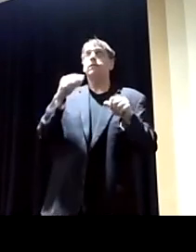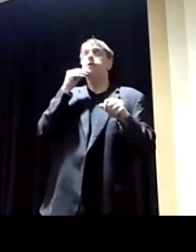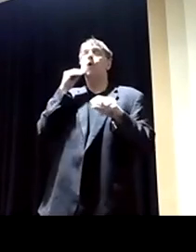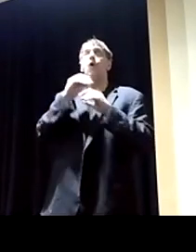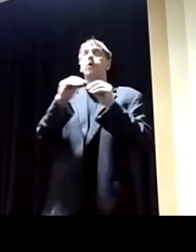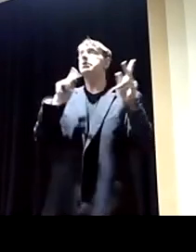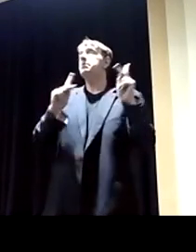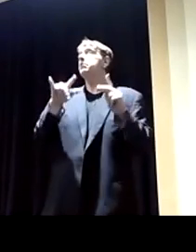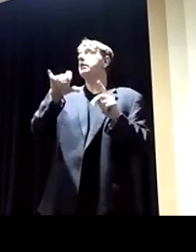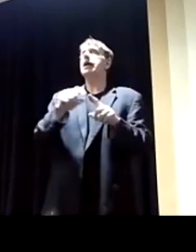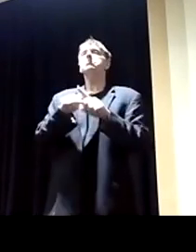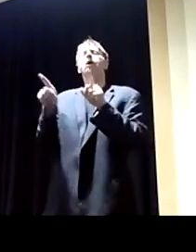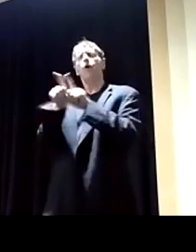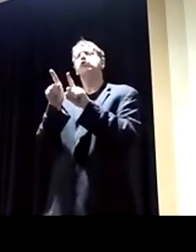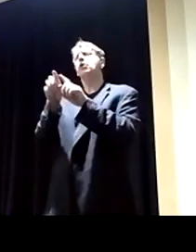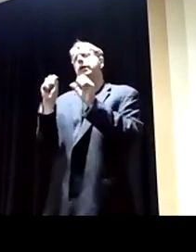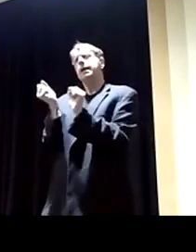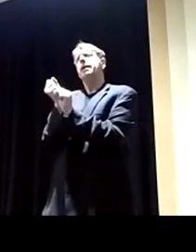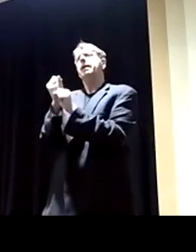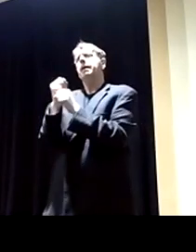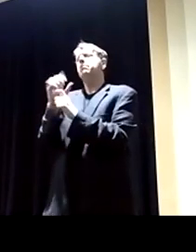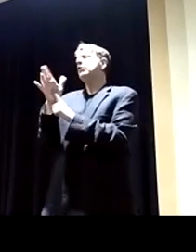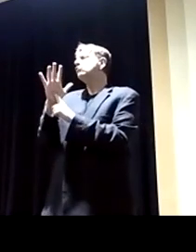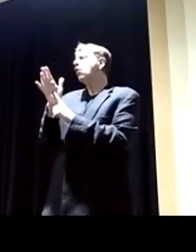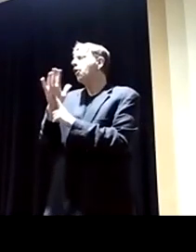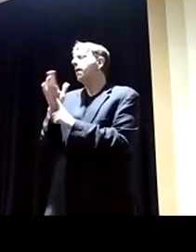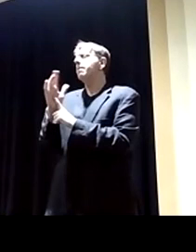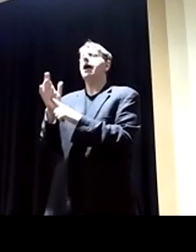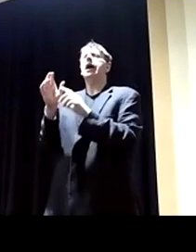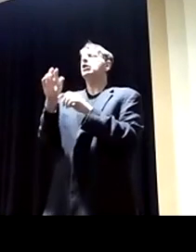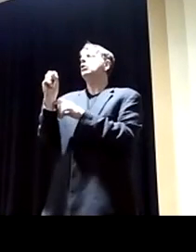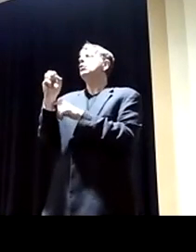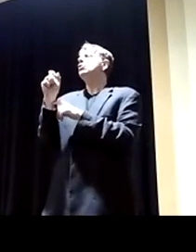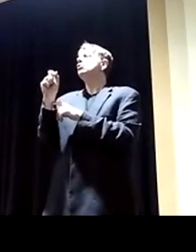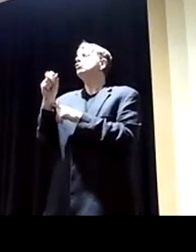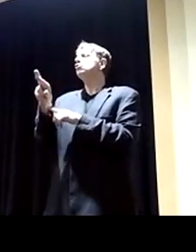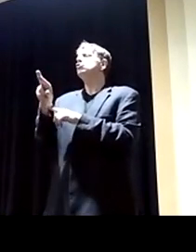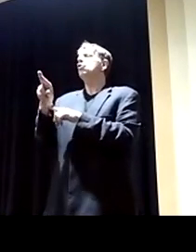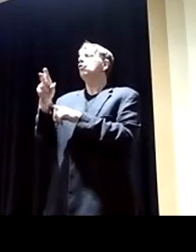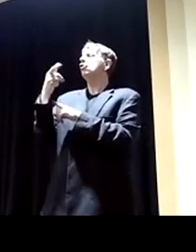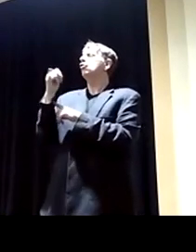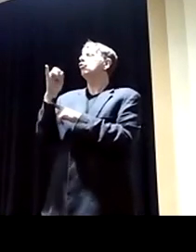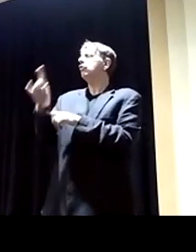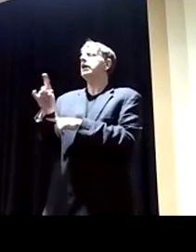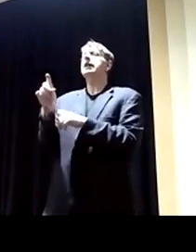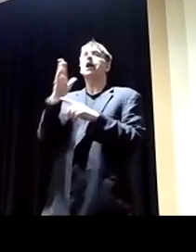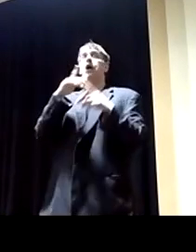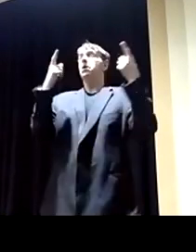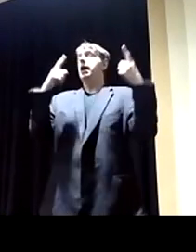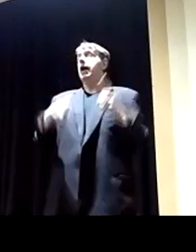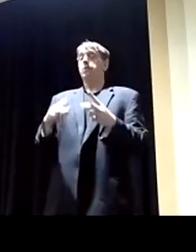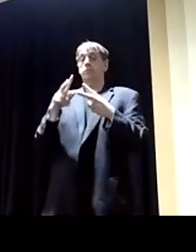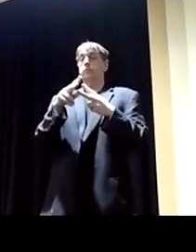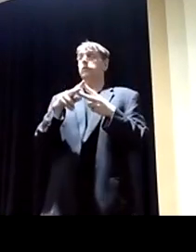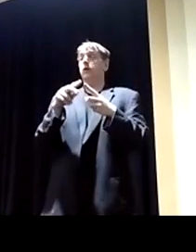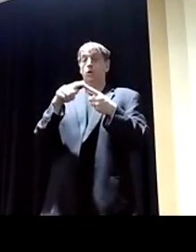wind turbines. We can make solar power grids. We can do this. It's going to happen. So either we create it